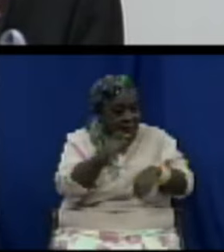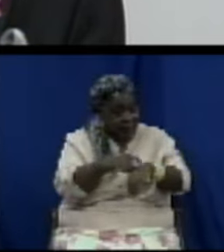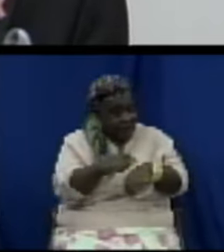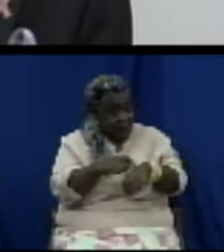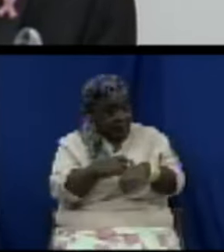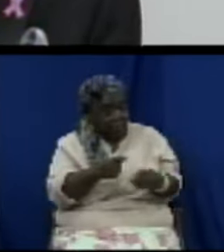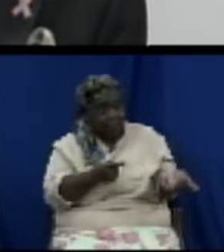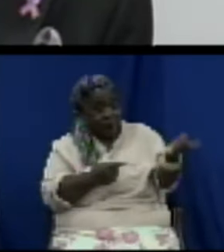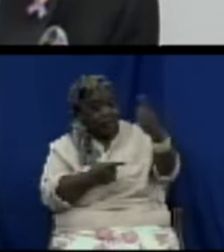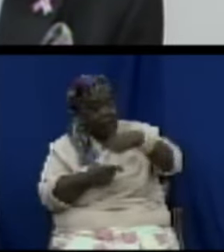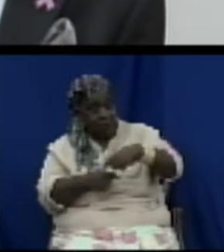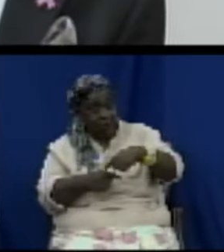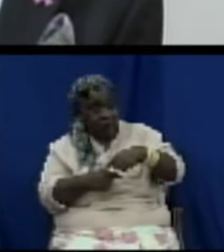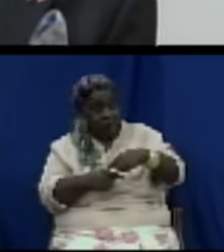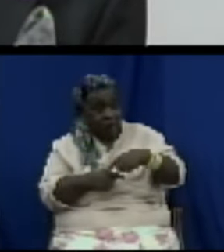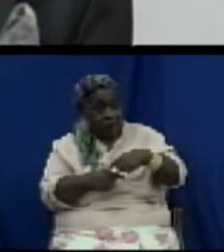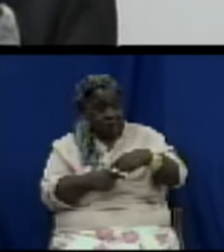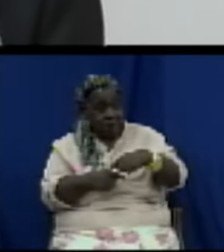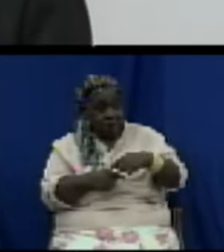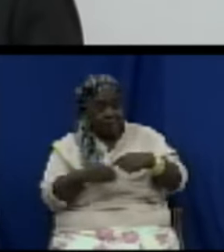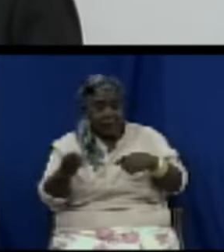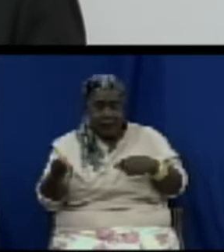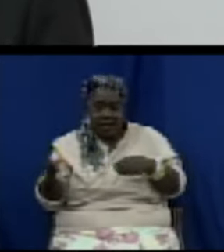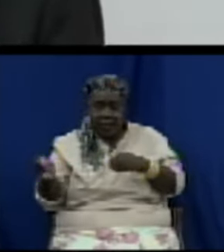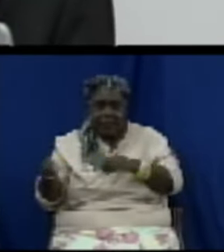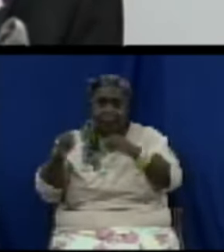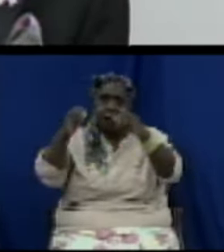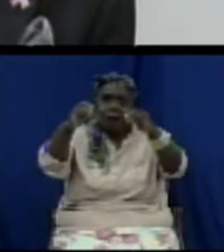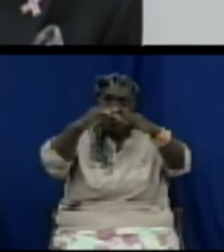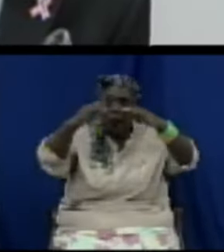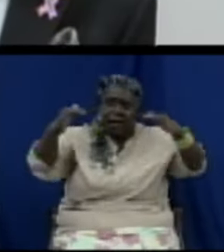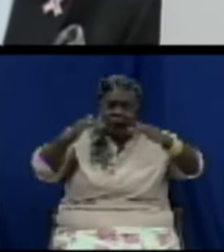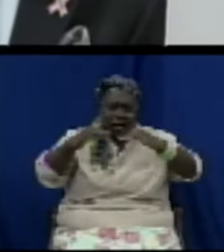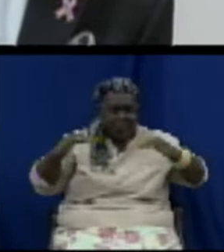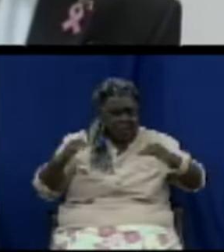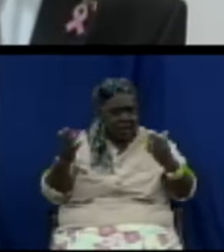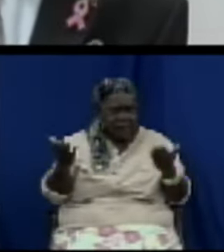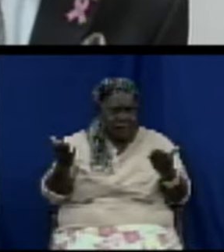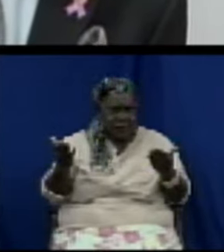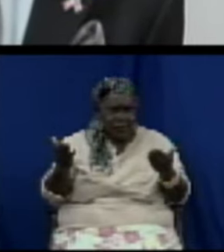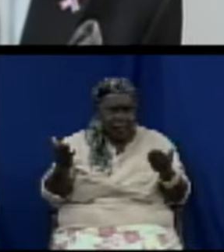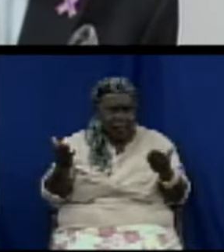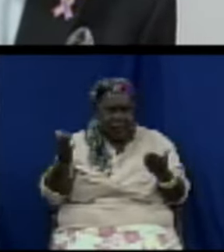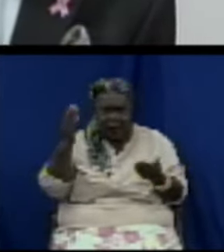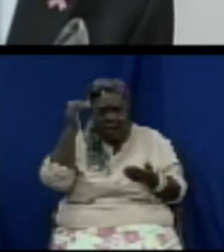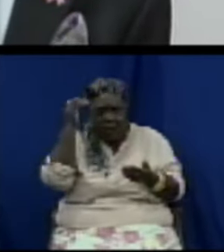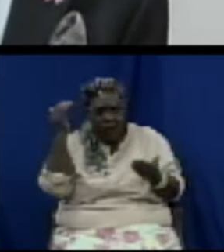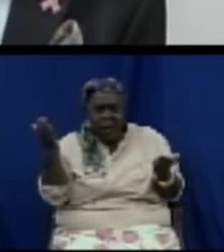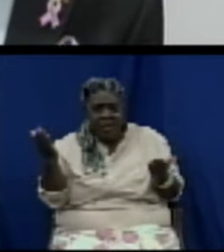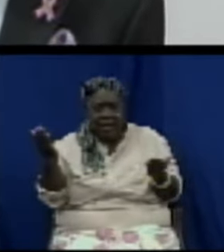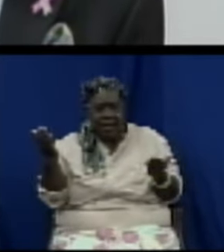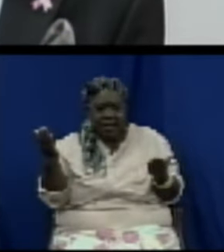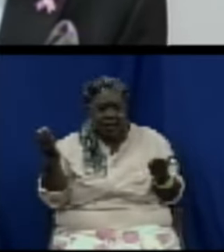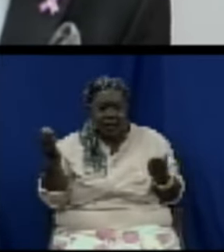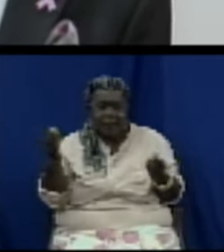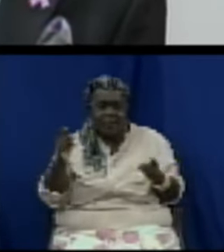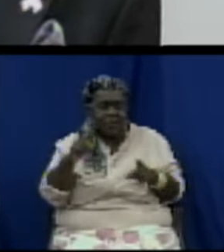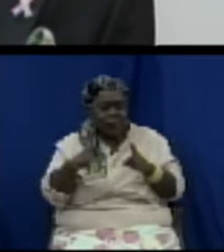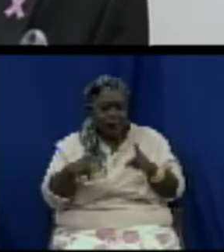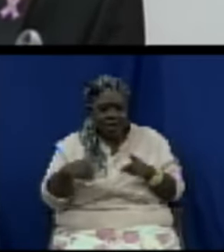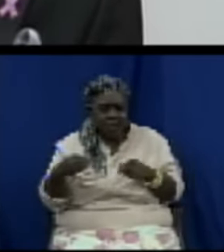come they go on back on the shelves and so the consumer is not protected